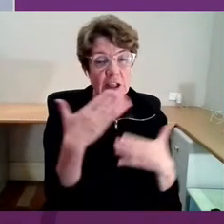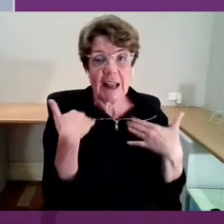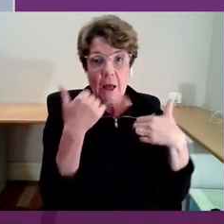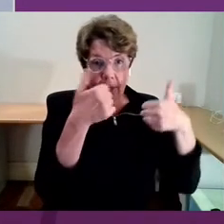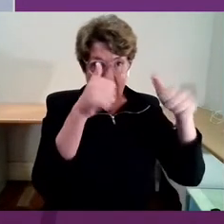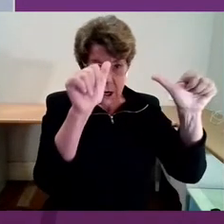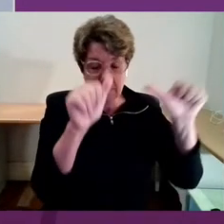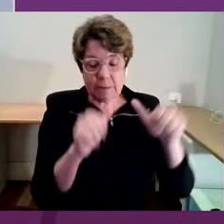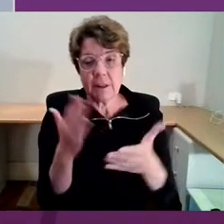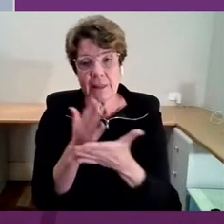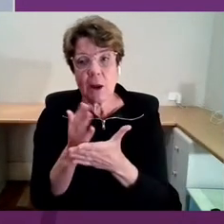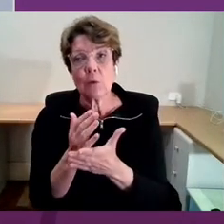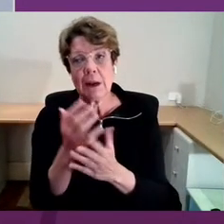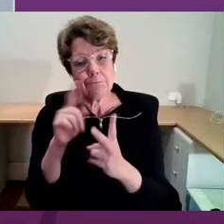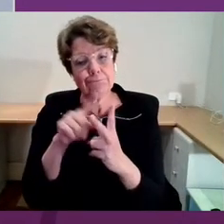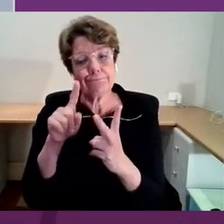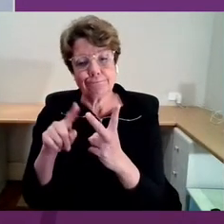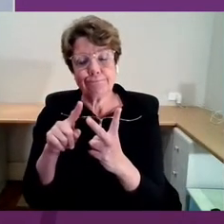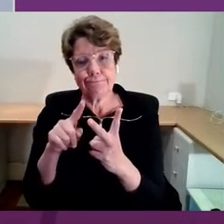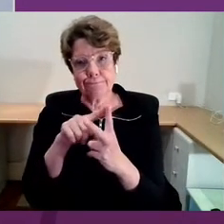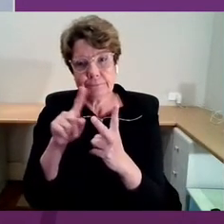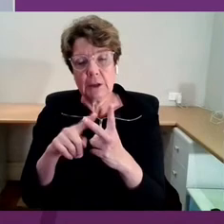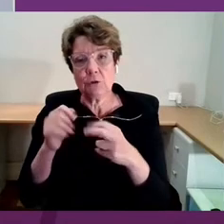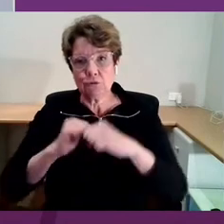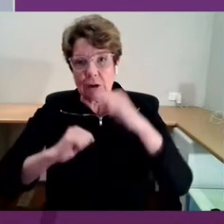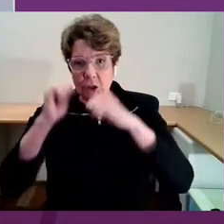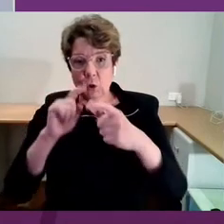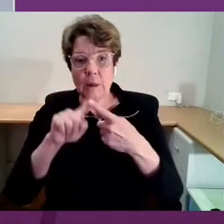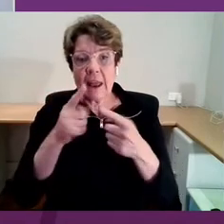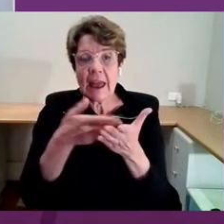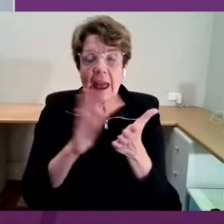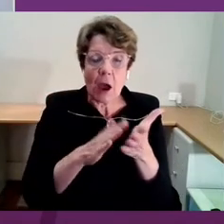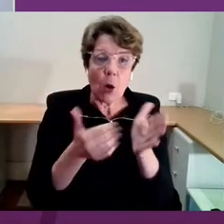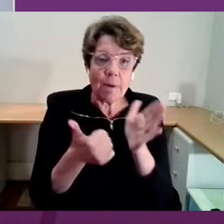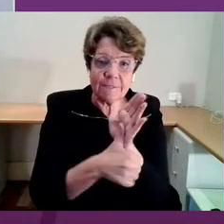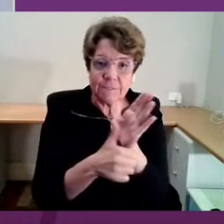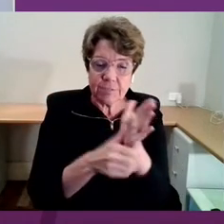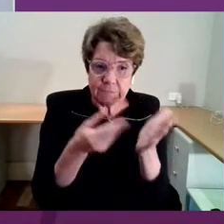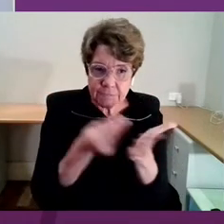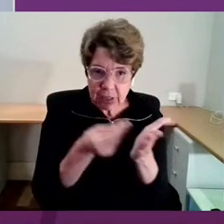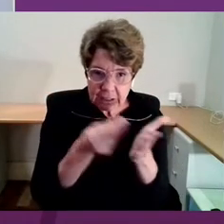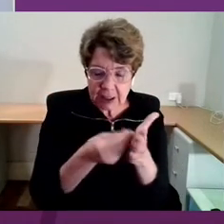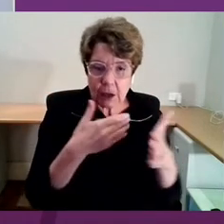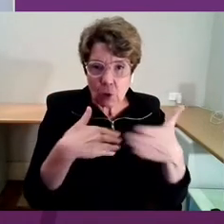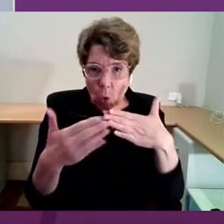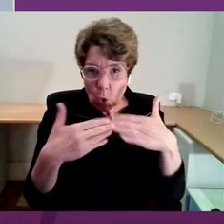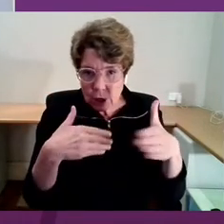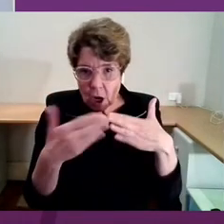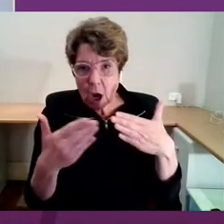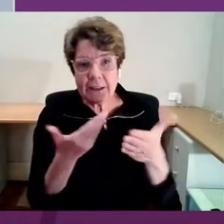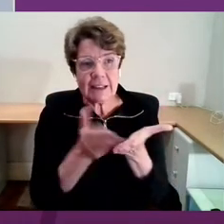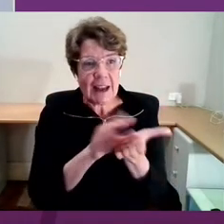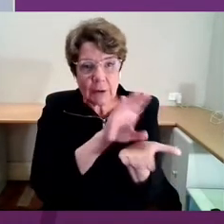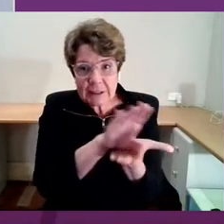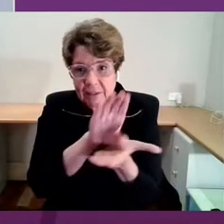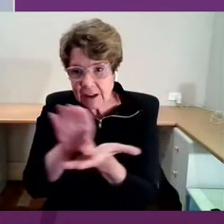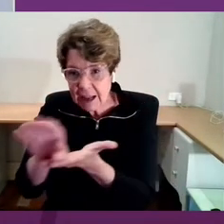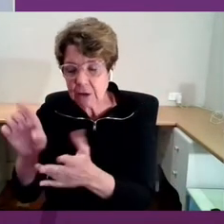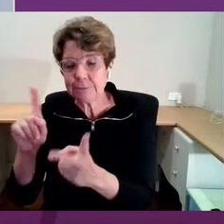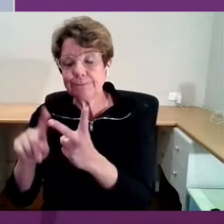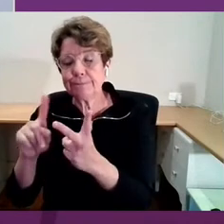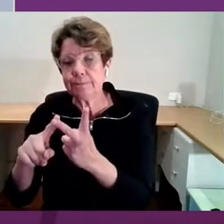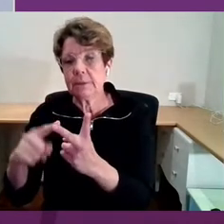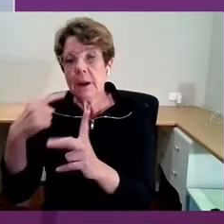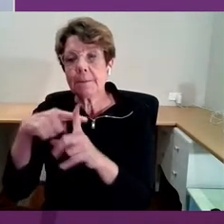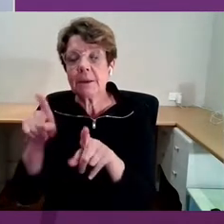things. The way funding is organised and incentivised is practice, and the way that actual, you know,